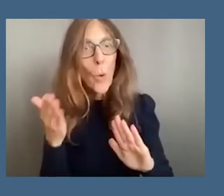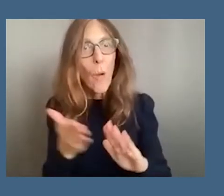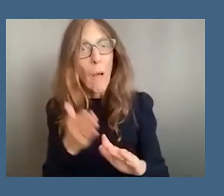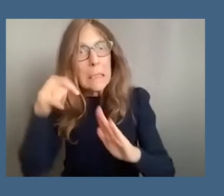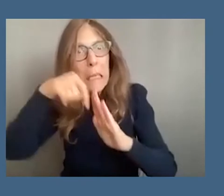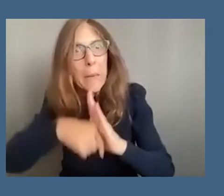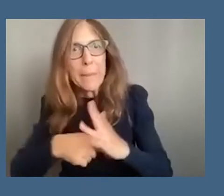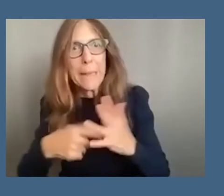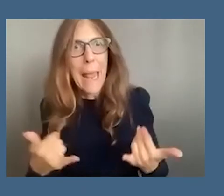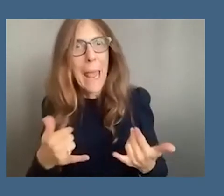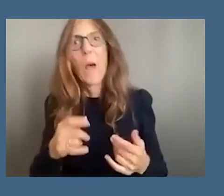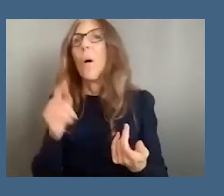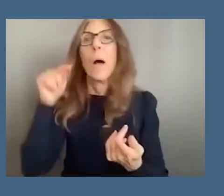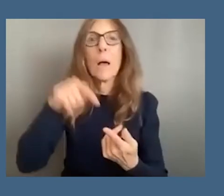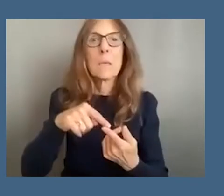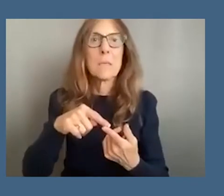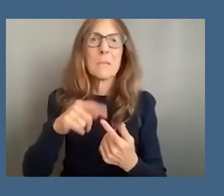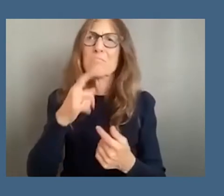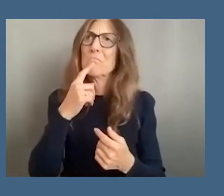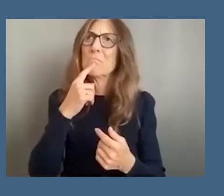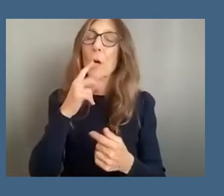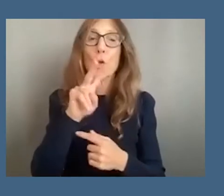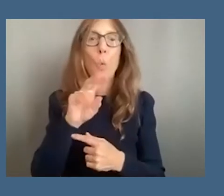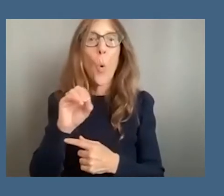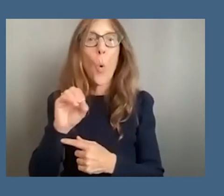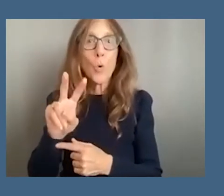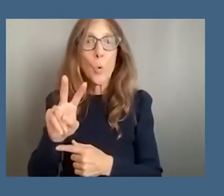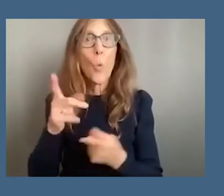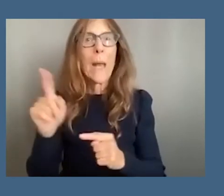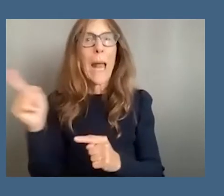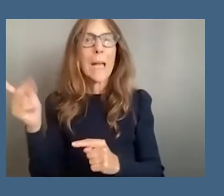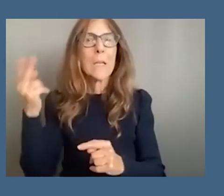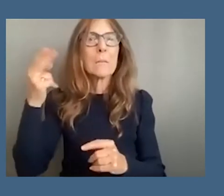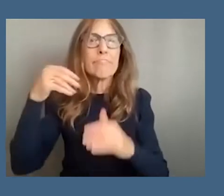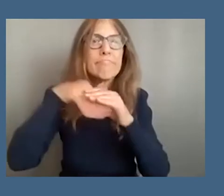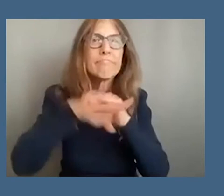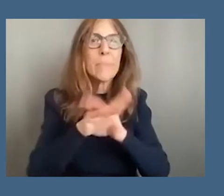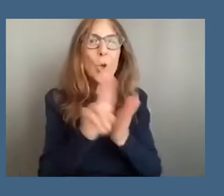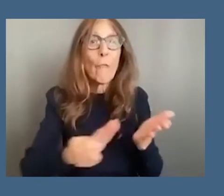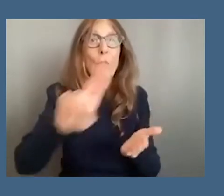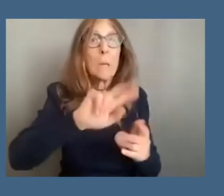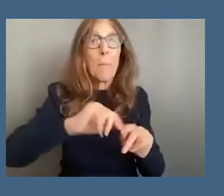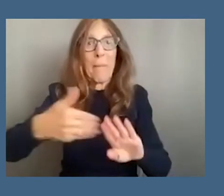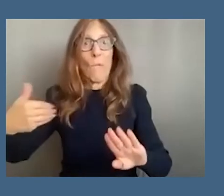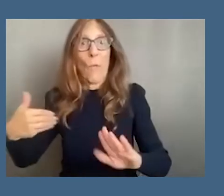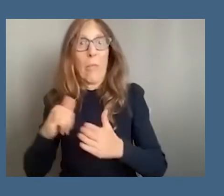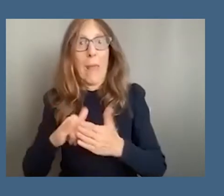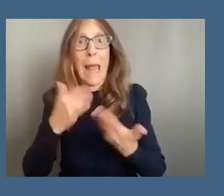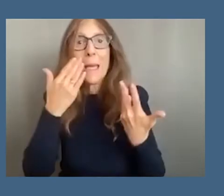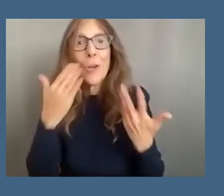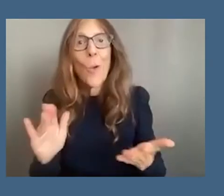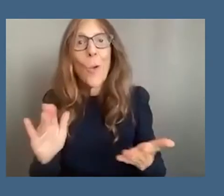up until 2002 when i entered university i didn't know that the word